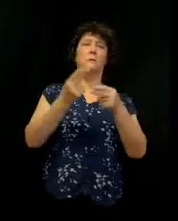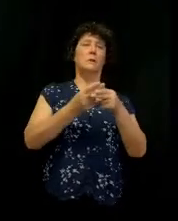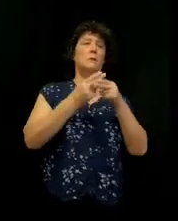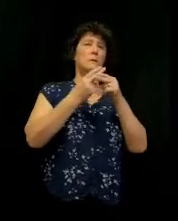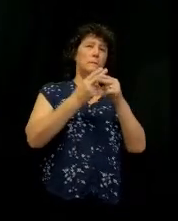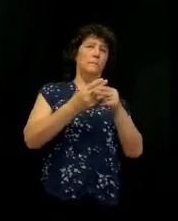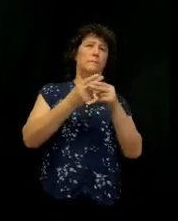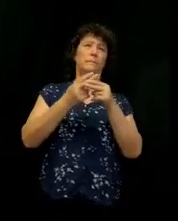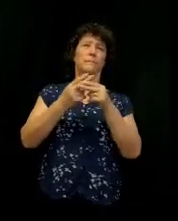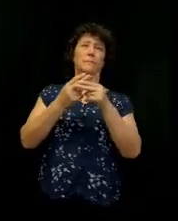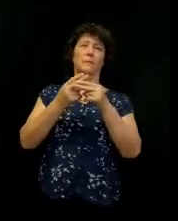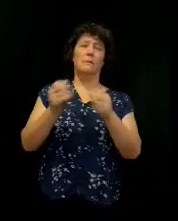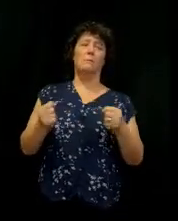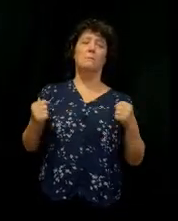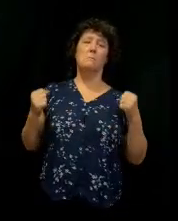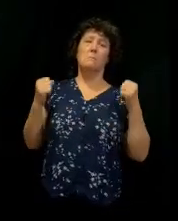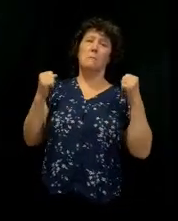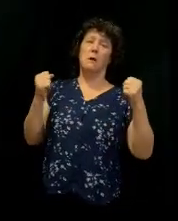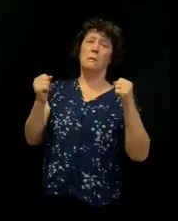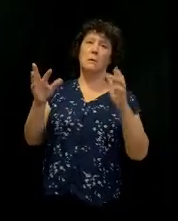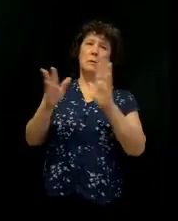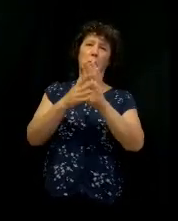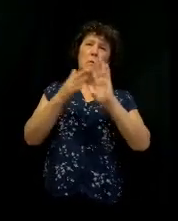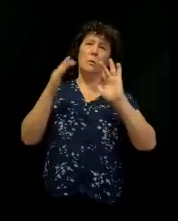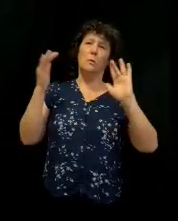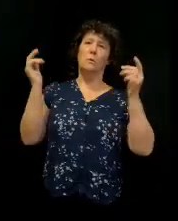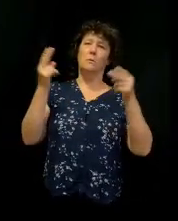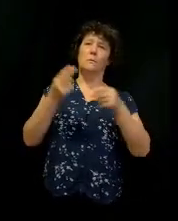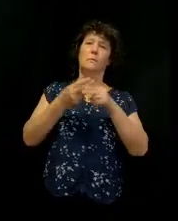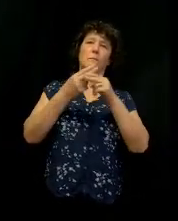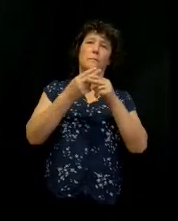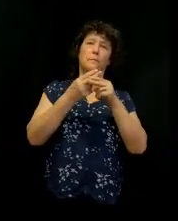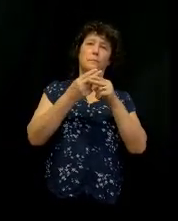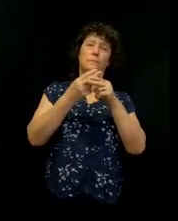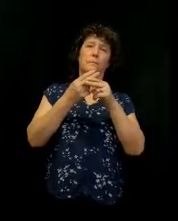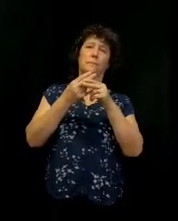In Jesus' mighty and glorious name. Hallelujah. Won't you just pray out to the Lord real quick?